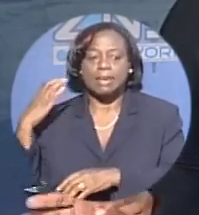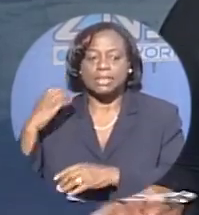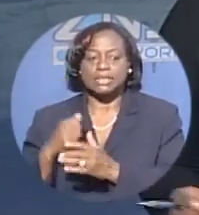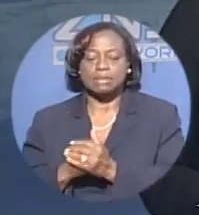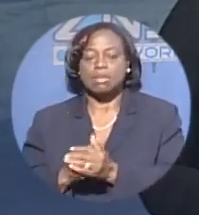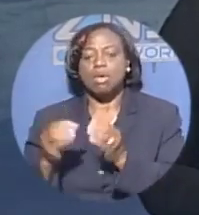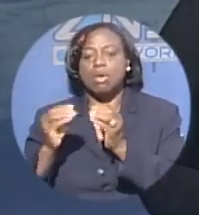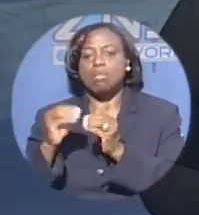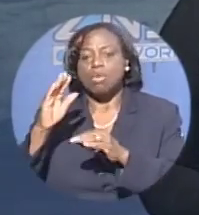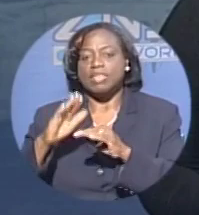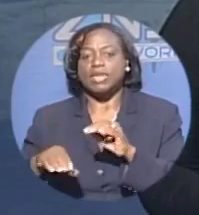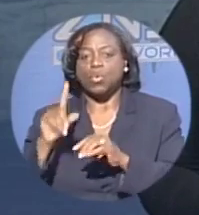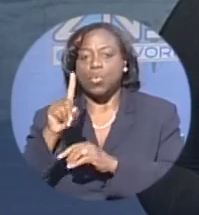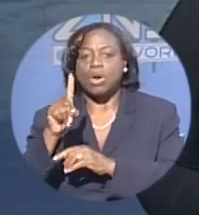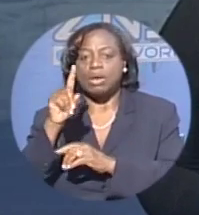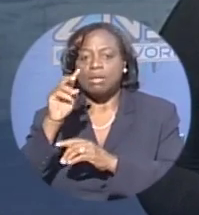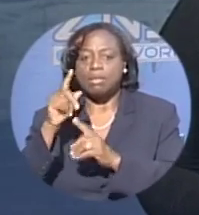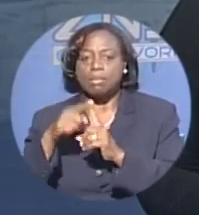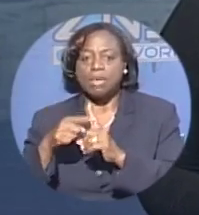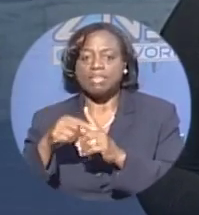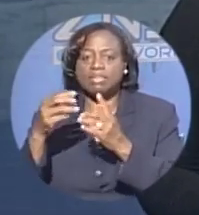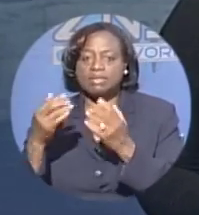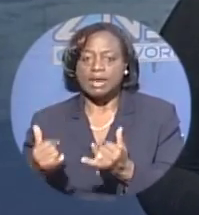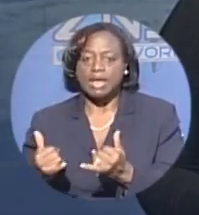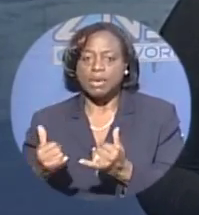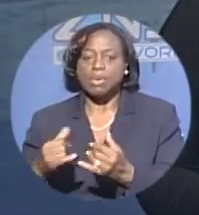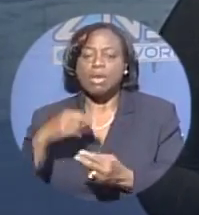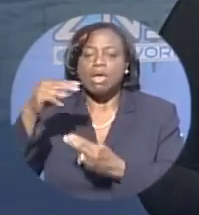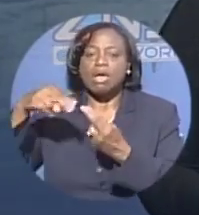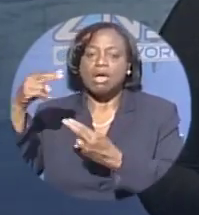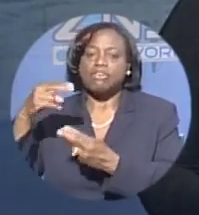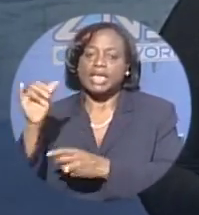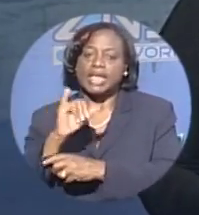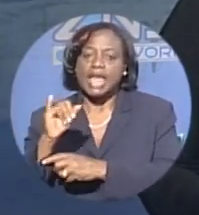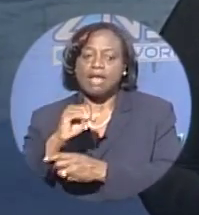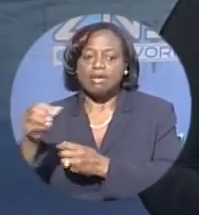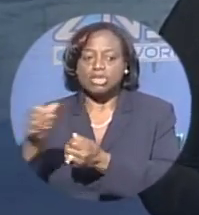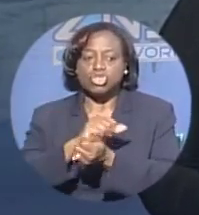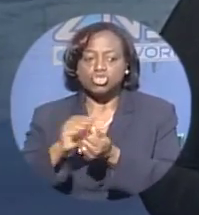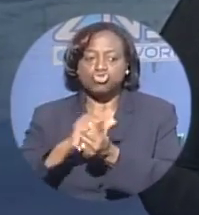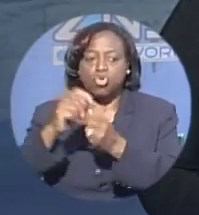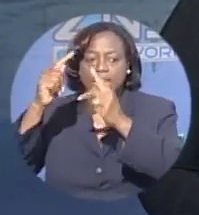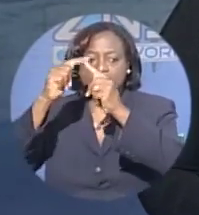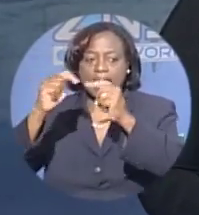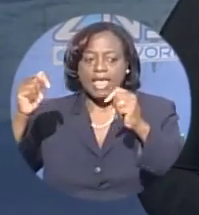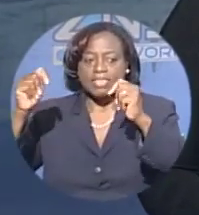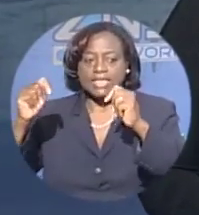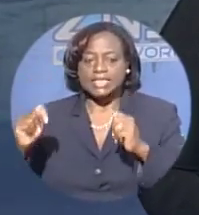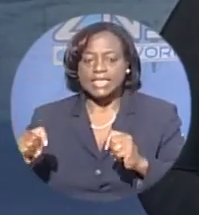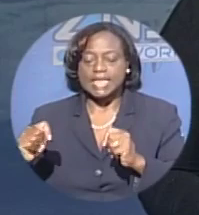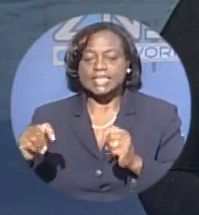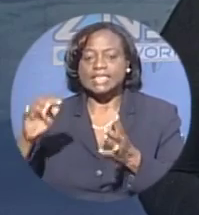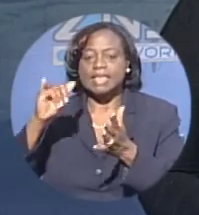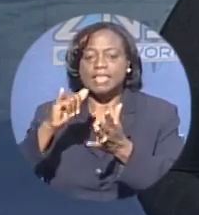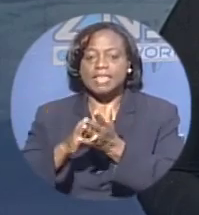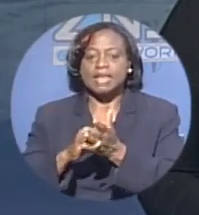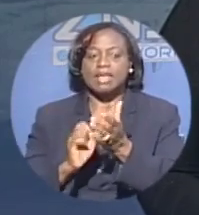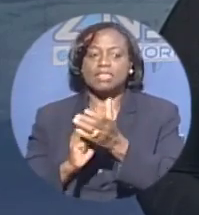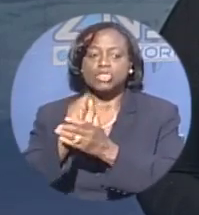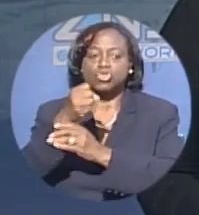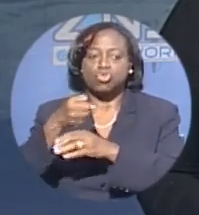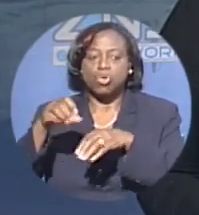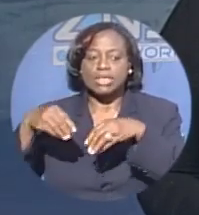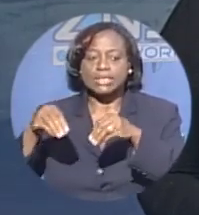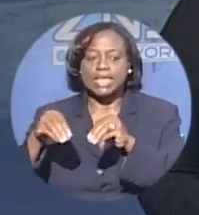a month now since Hurricane Irene destroyed the tent that straw vendors have been using for the past nine years. But now with the recent rains, those